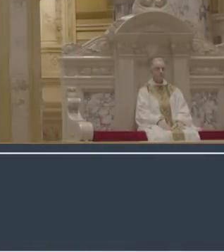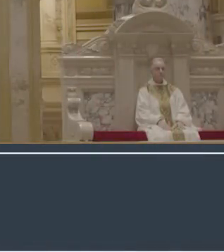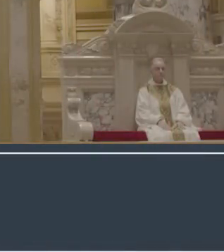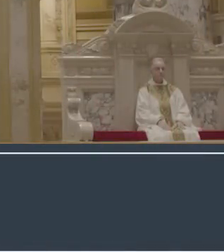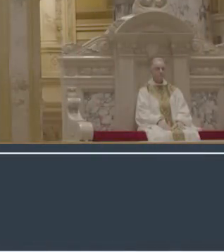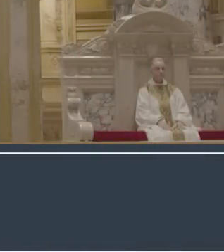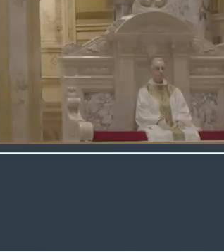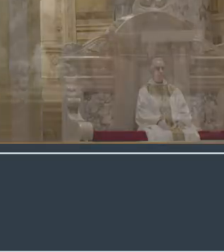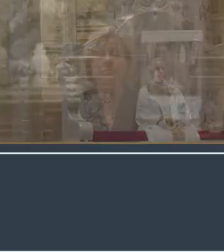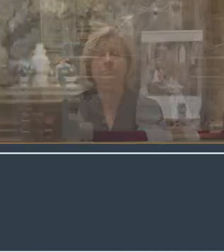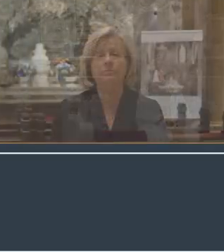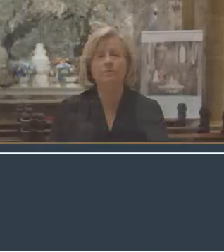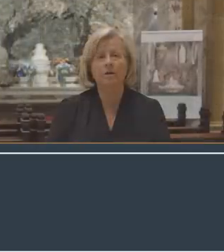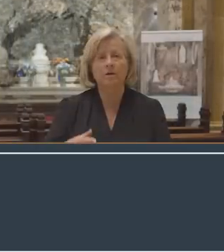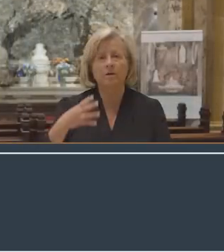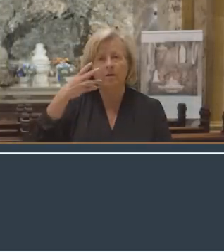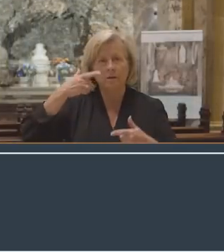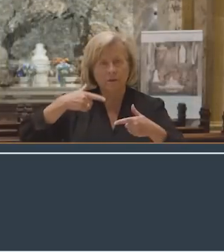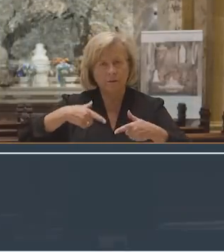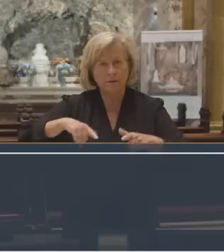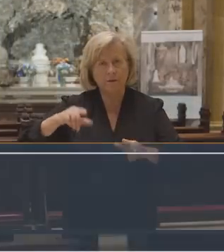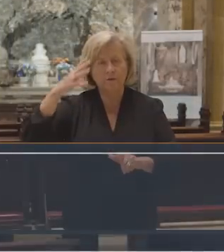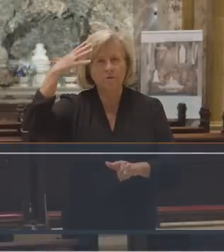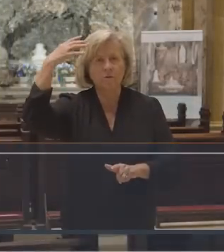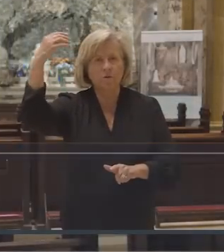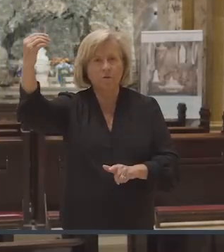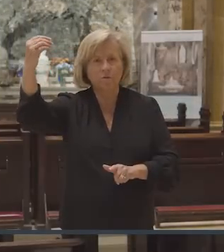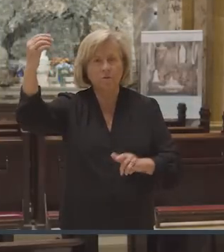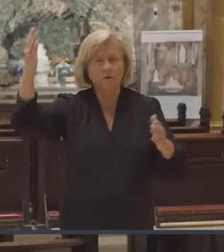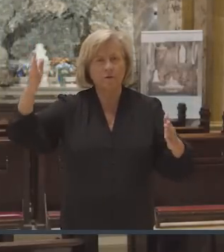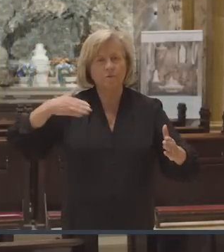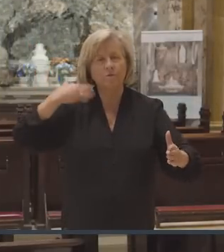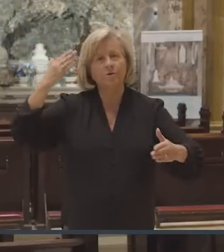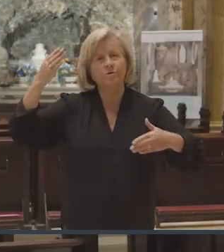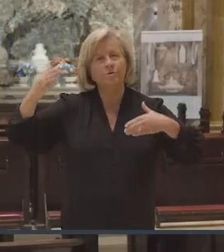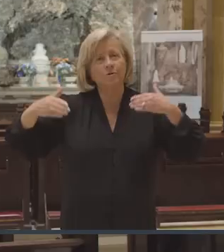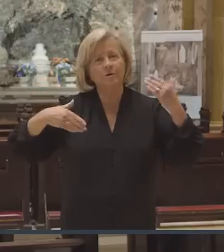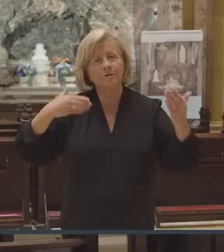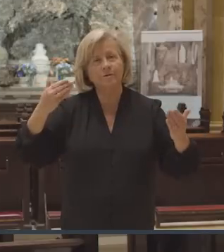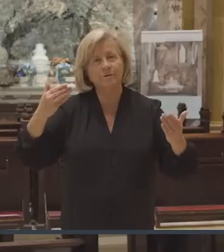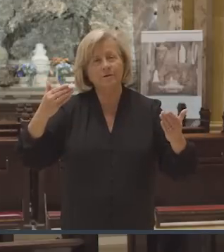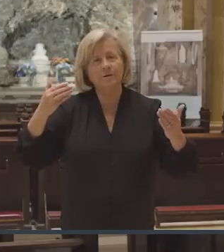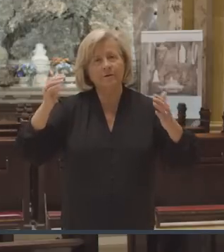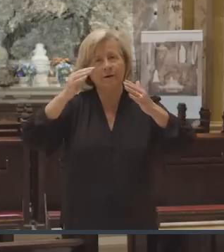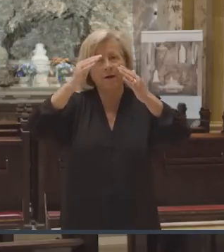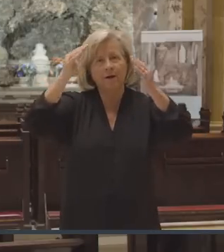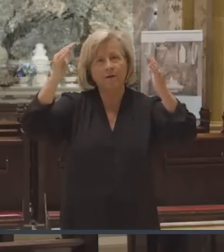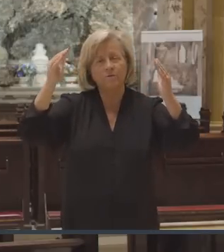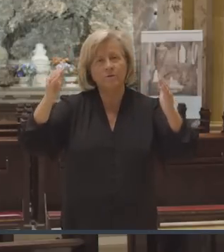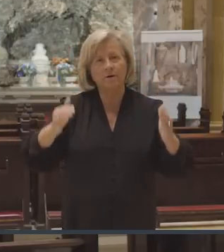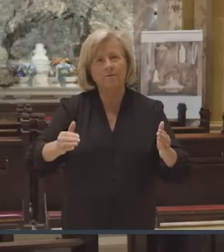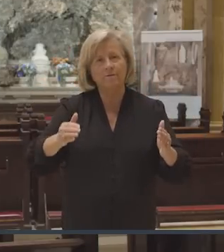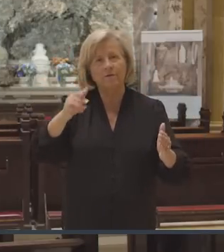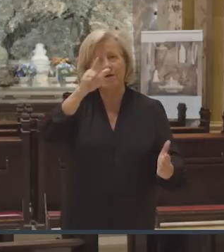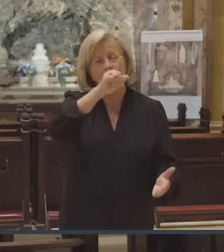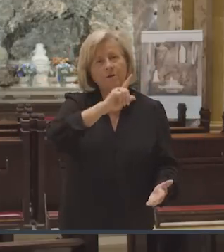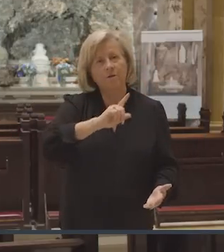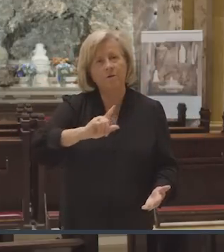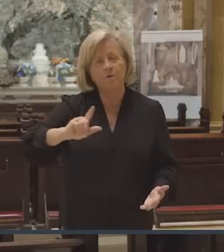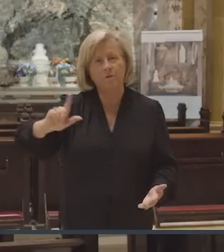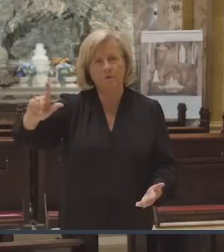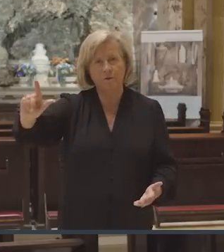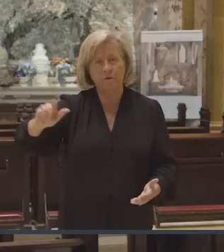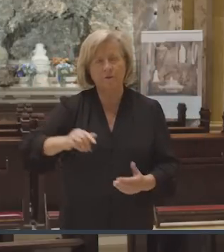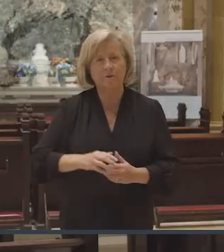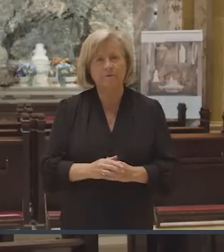Let us go rejoicing to the house of the